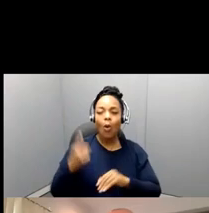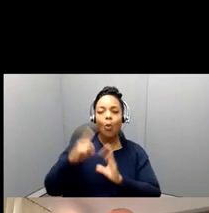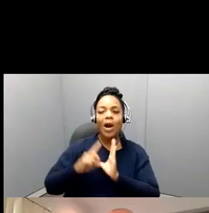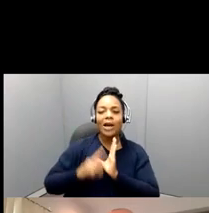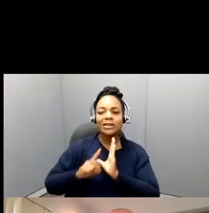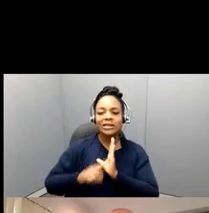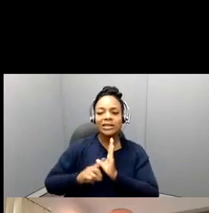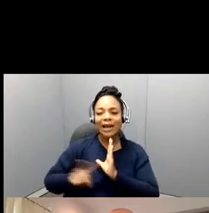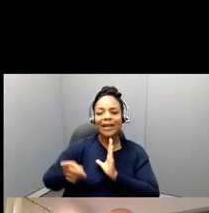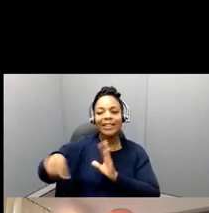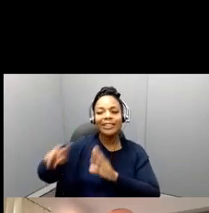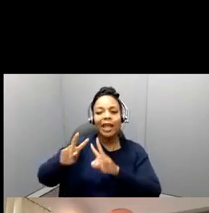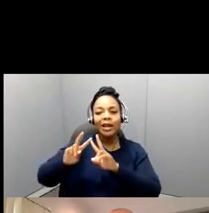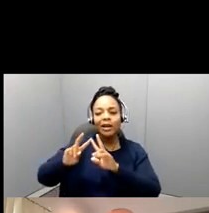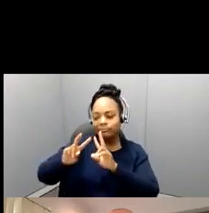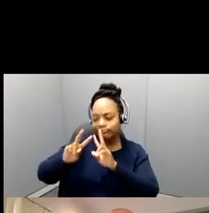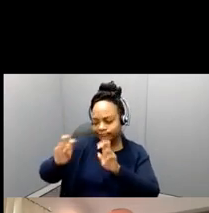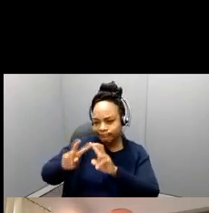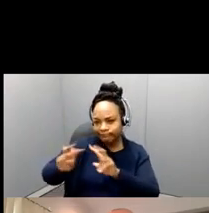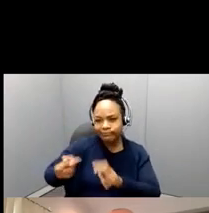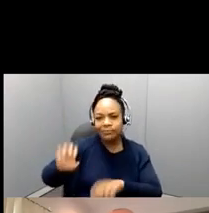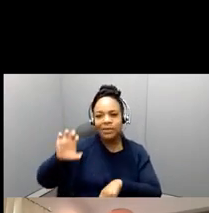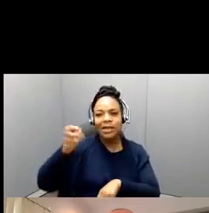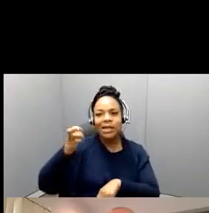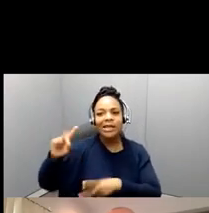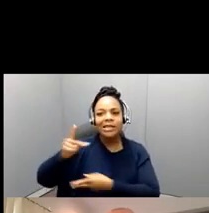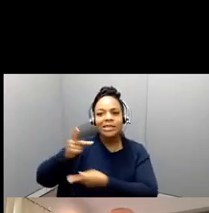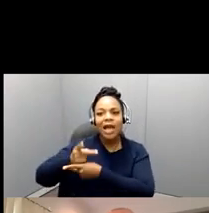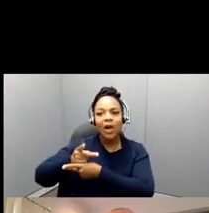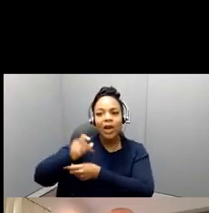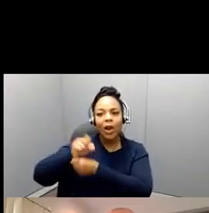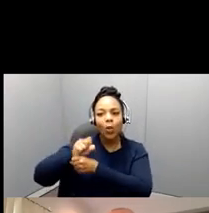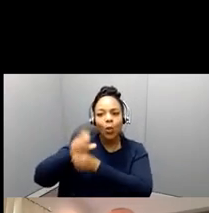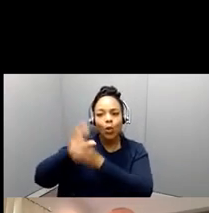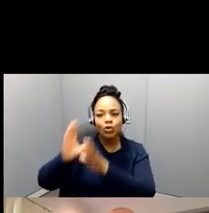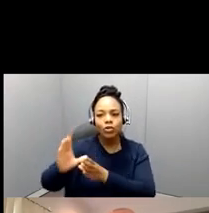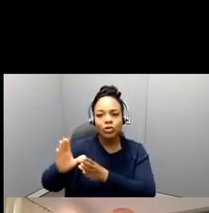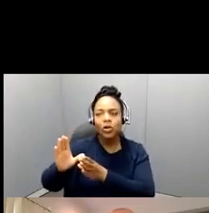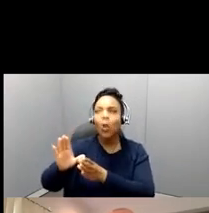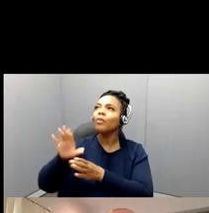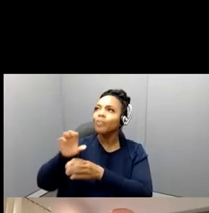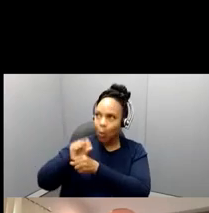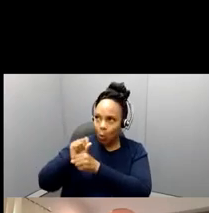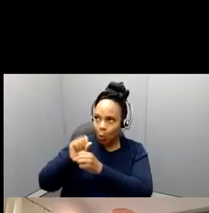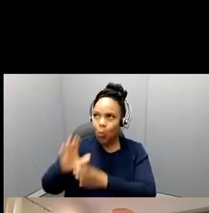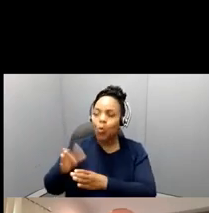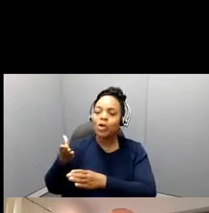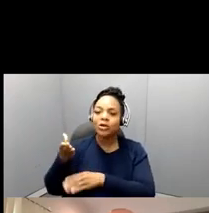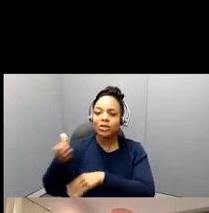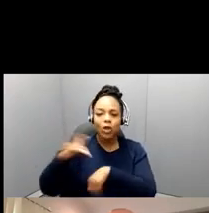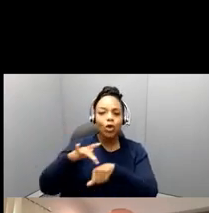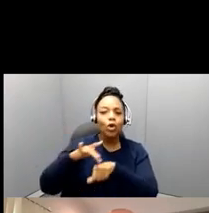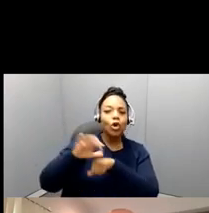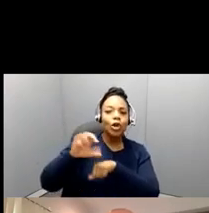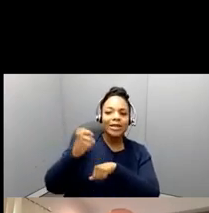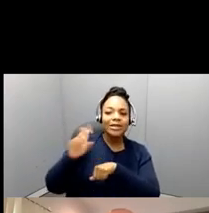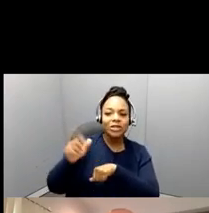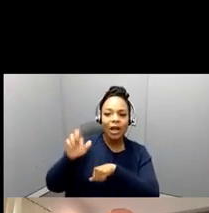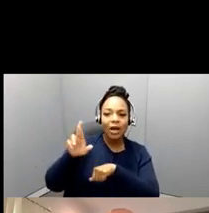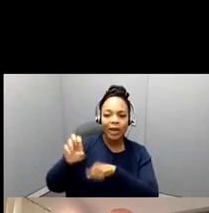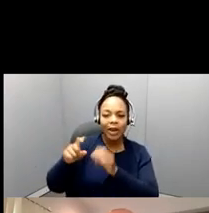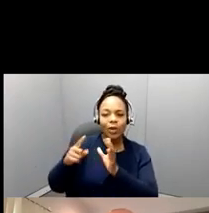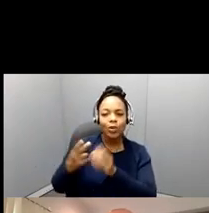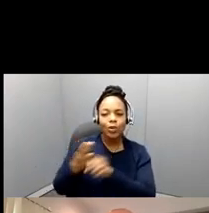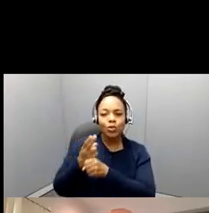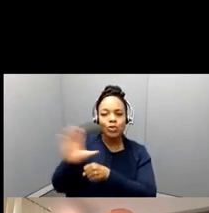uh, and workers in early child care using data, pre-administrative data, so these are,